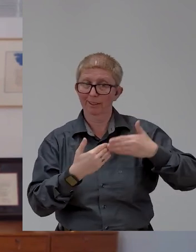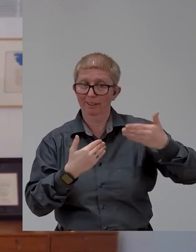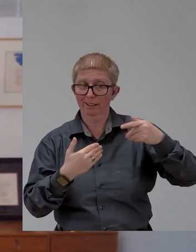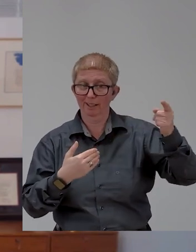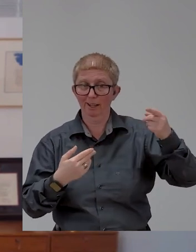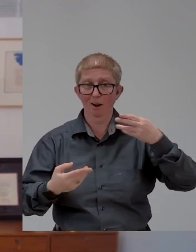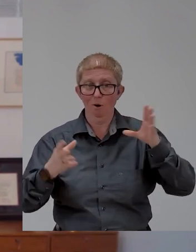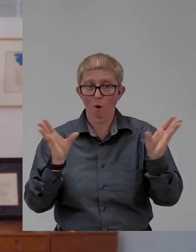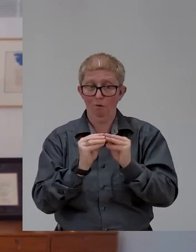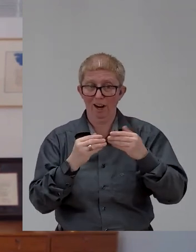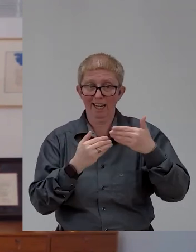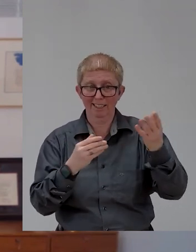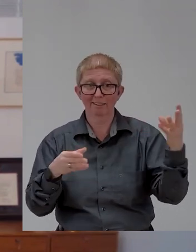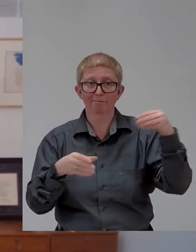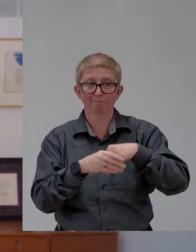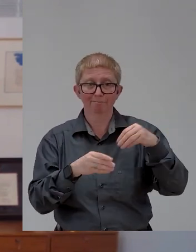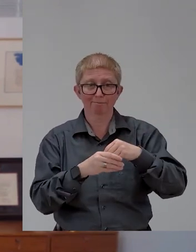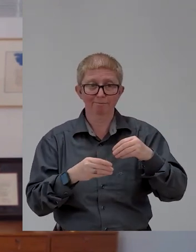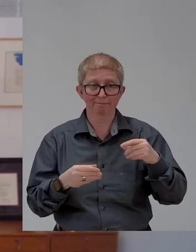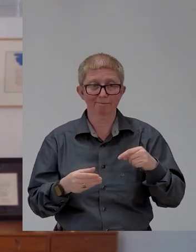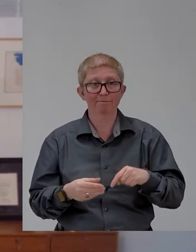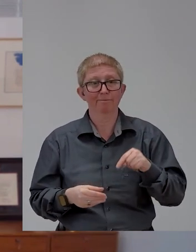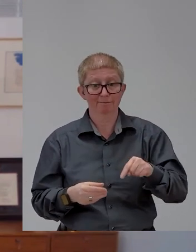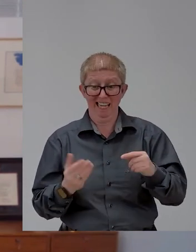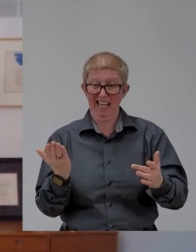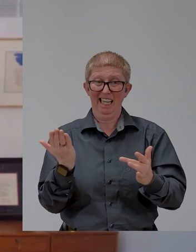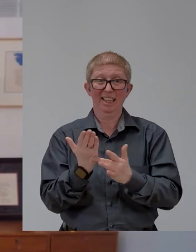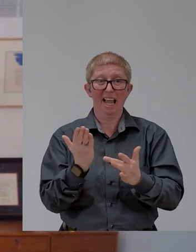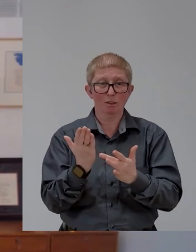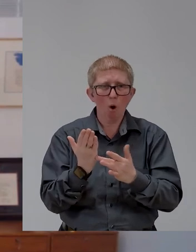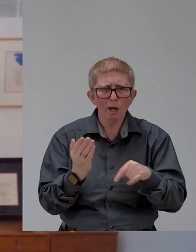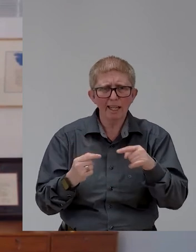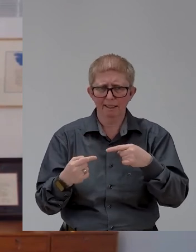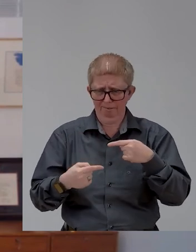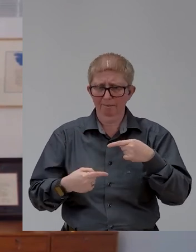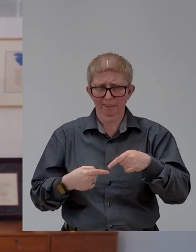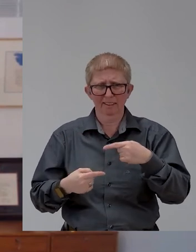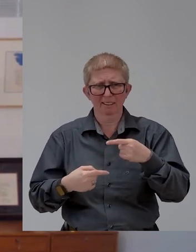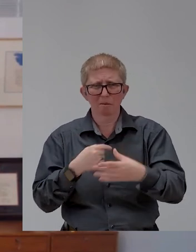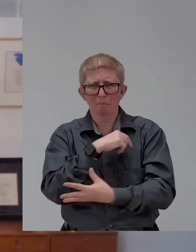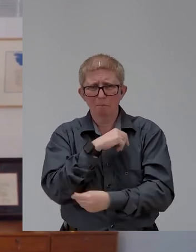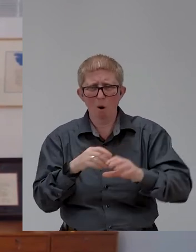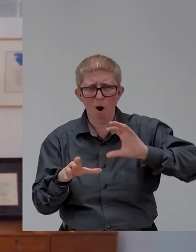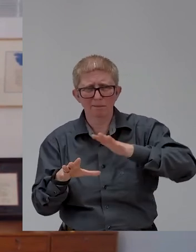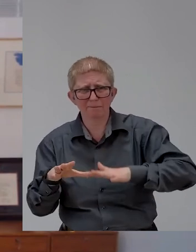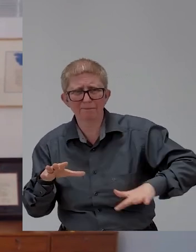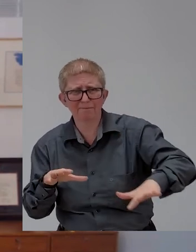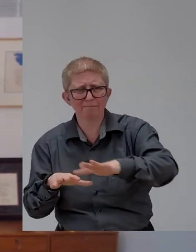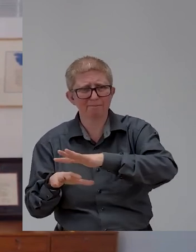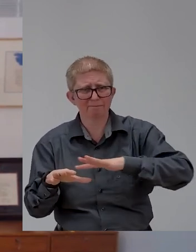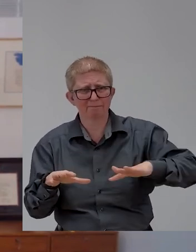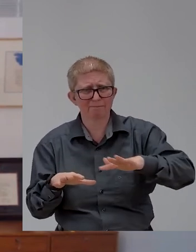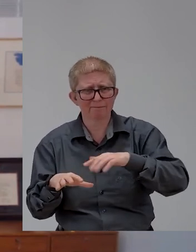countries. And it's coming out Oxford University Press later this year. And we always make the argument that there's so much